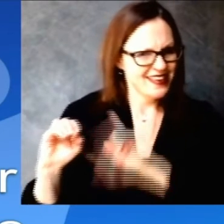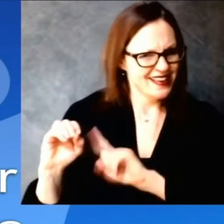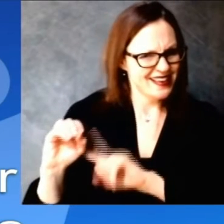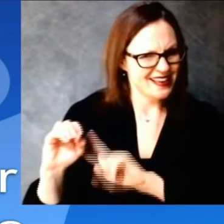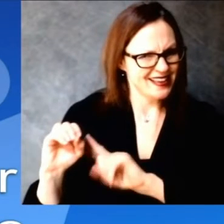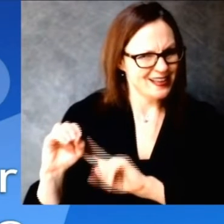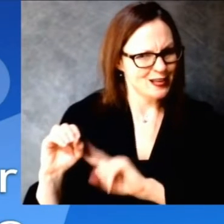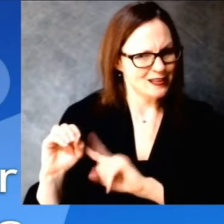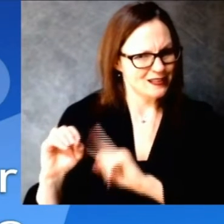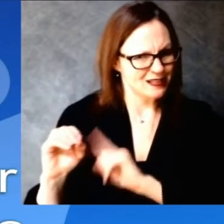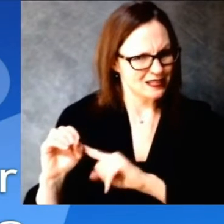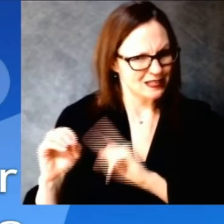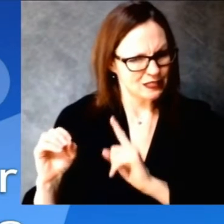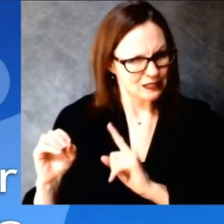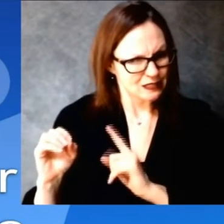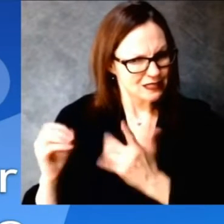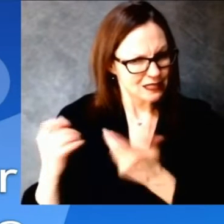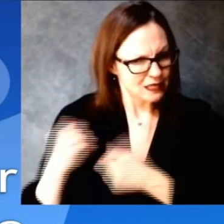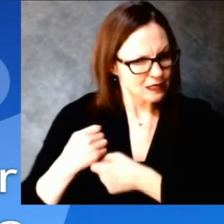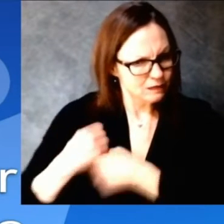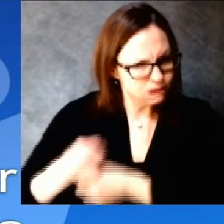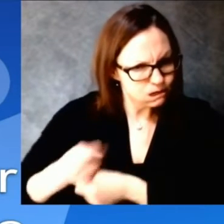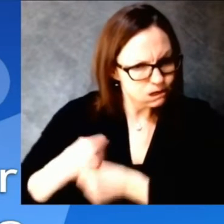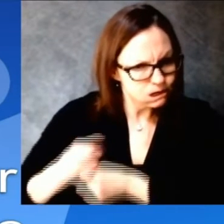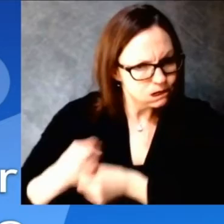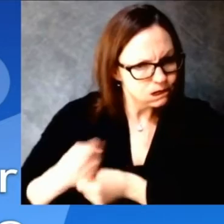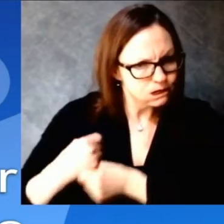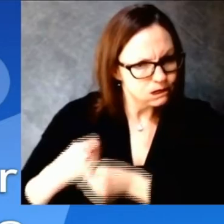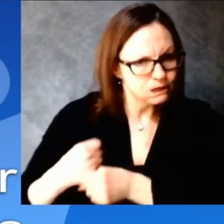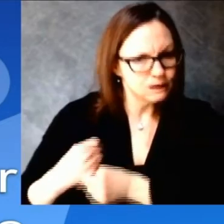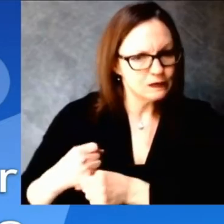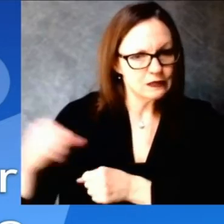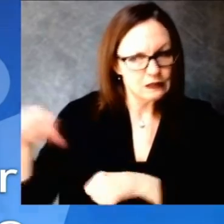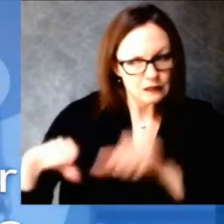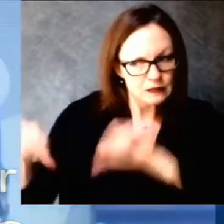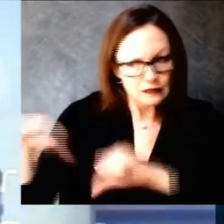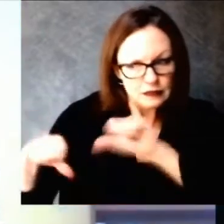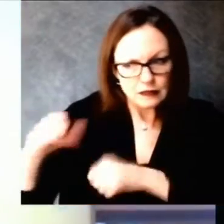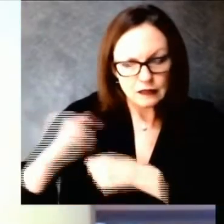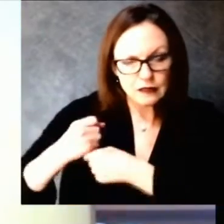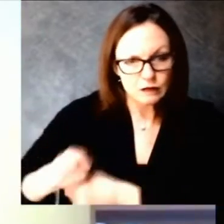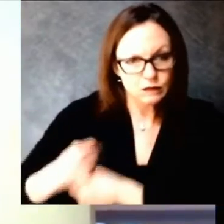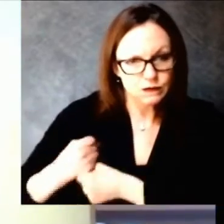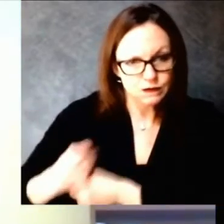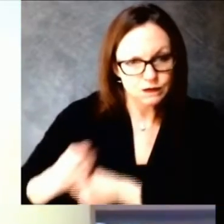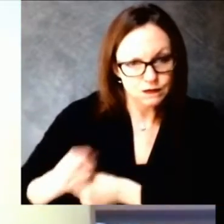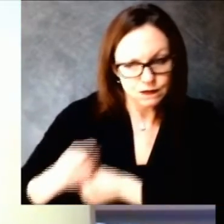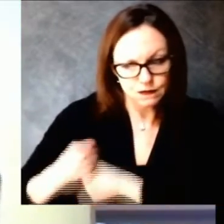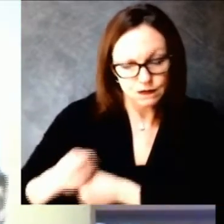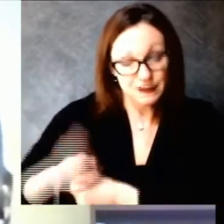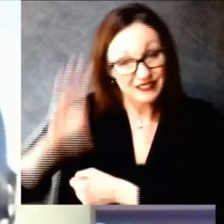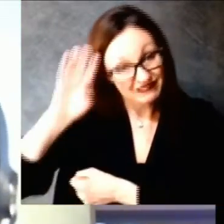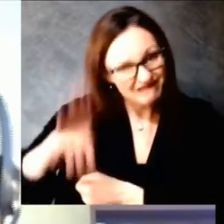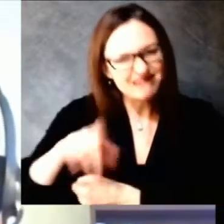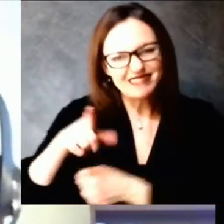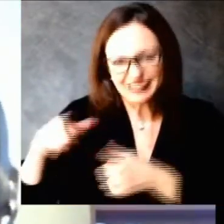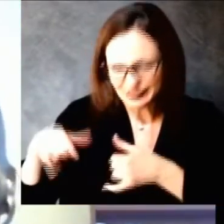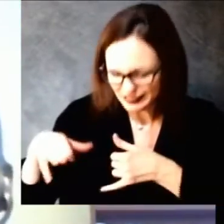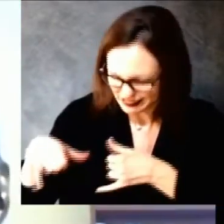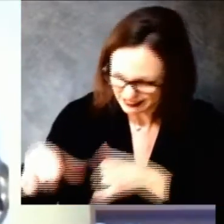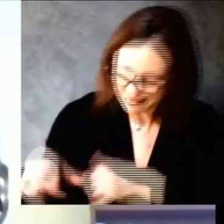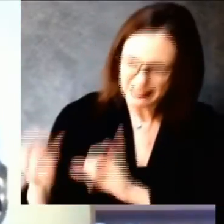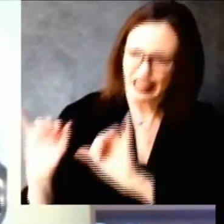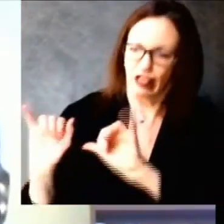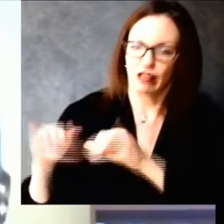yeah i would say i mean there are very few viruses that we have actually eliminated